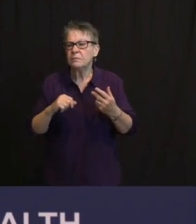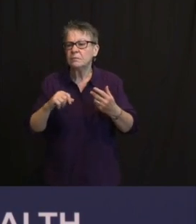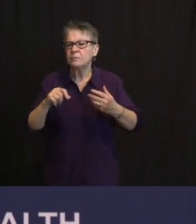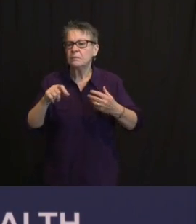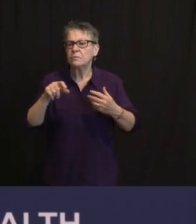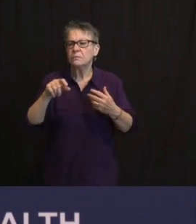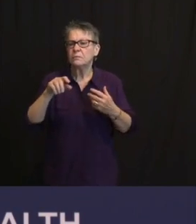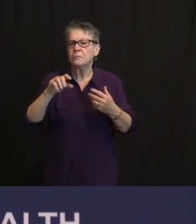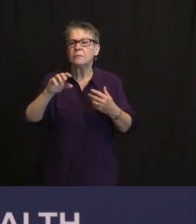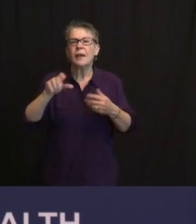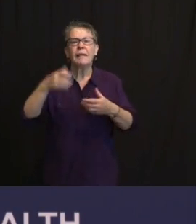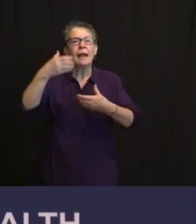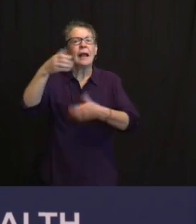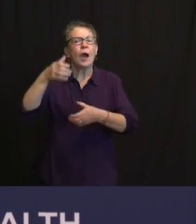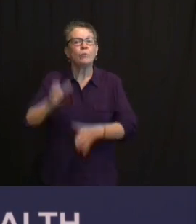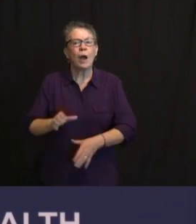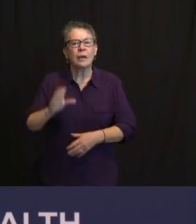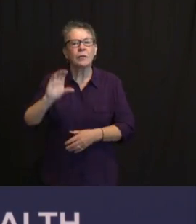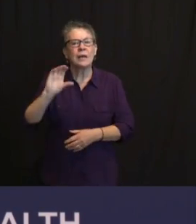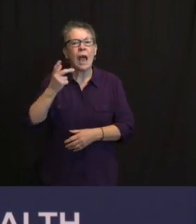REINSTATING THE LICENSE OF A CONVICTED